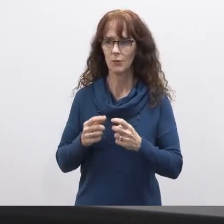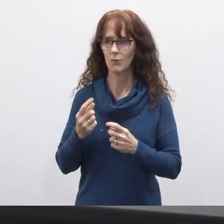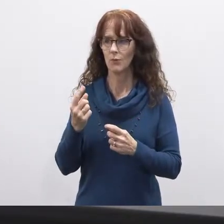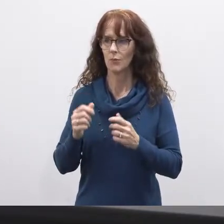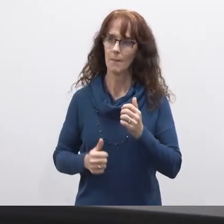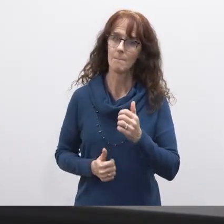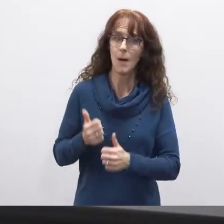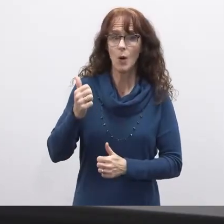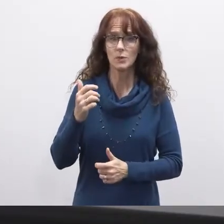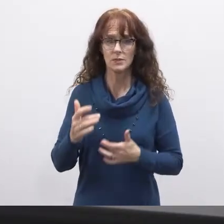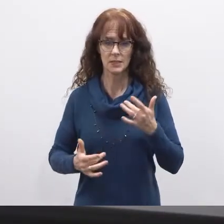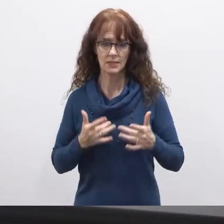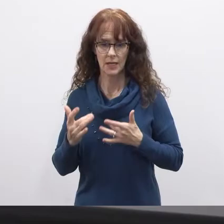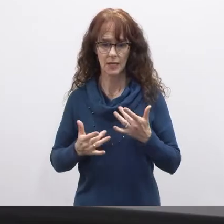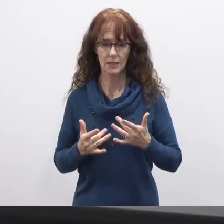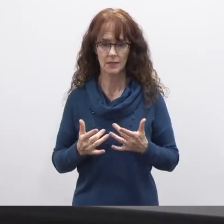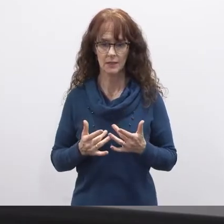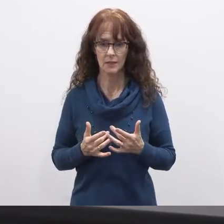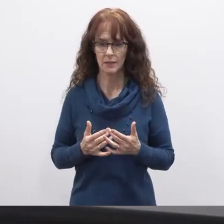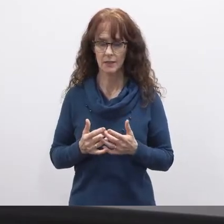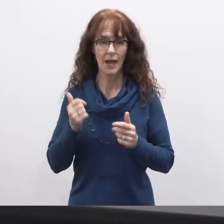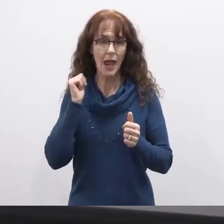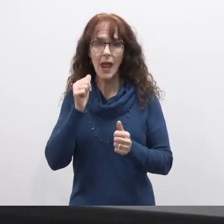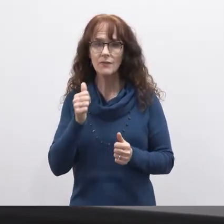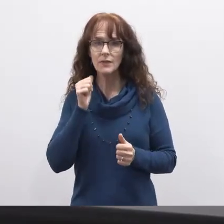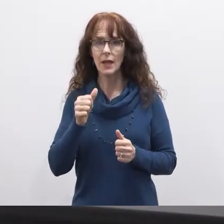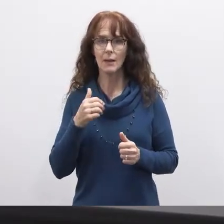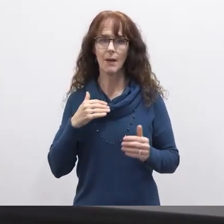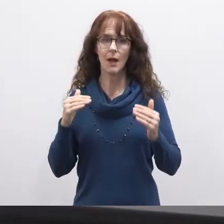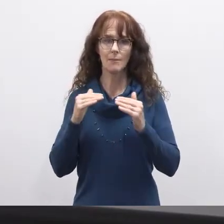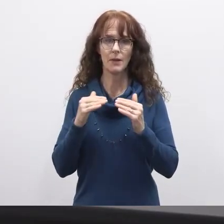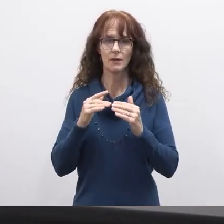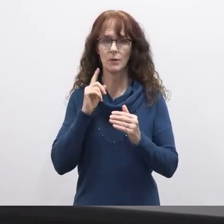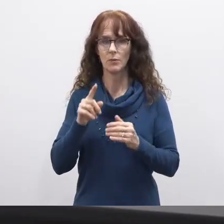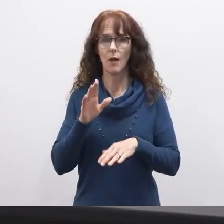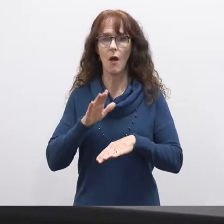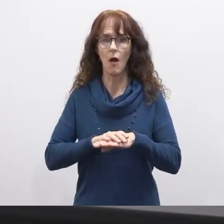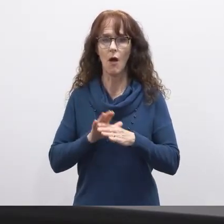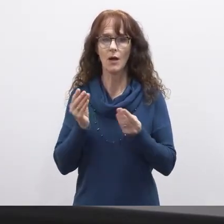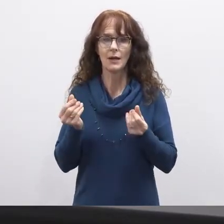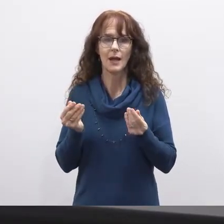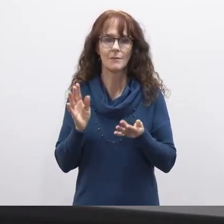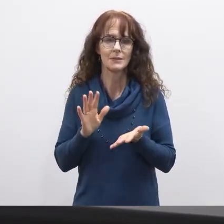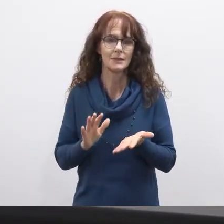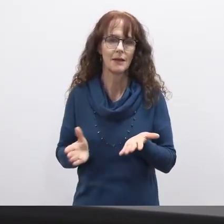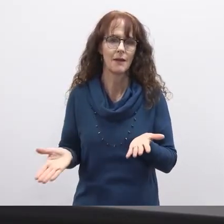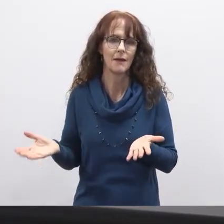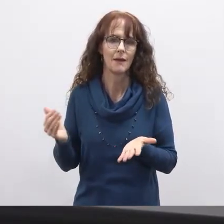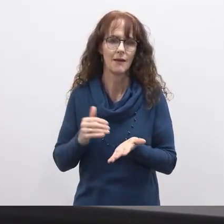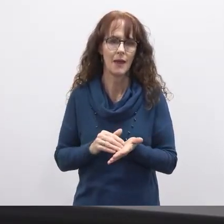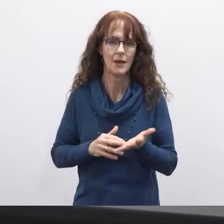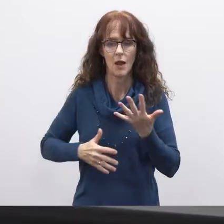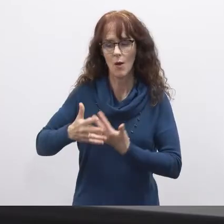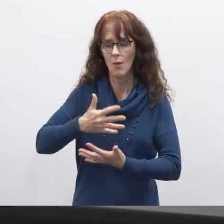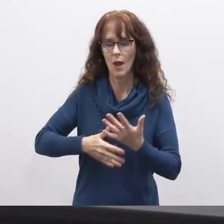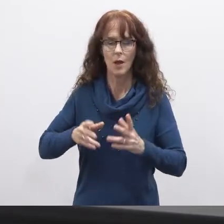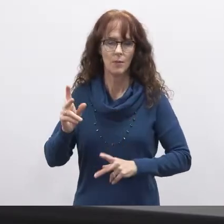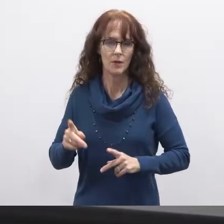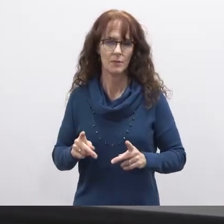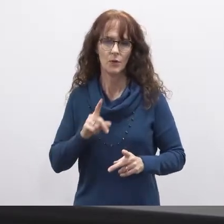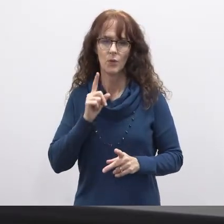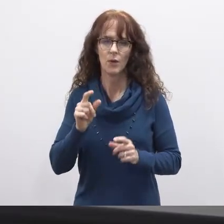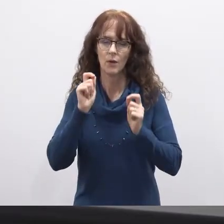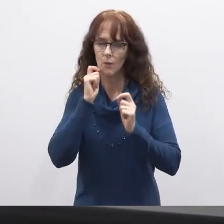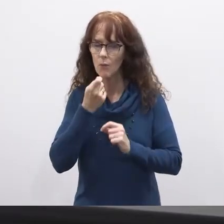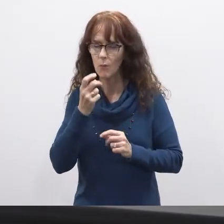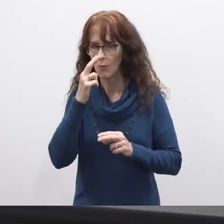the most exciting because like every day with my peers and actually being on campus again and being around people it's just been really